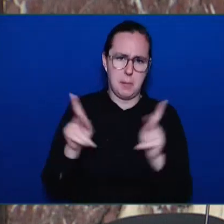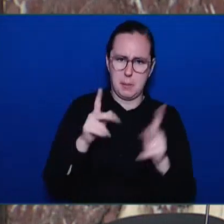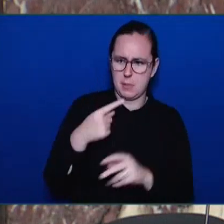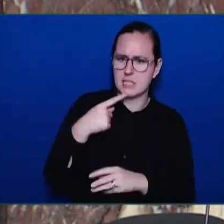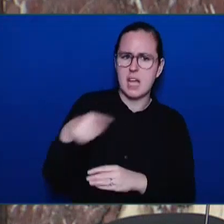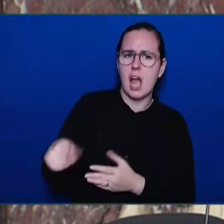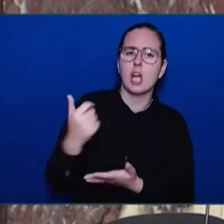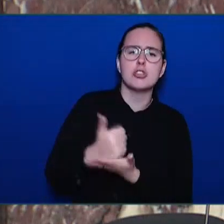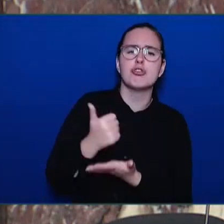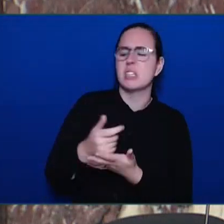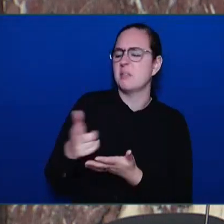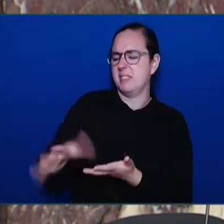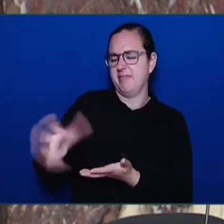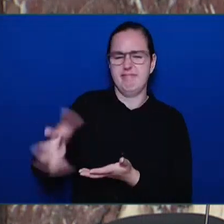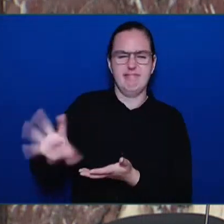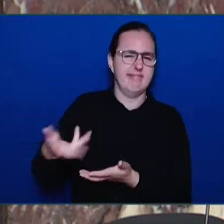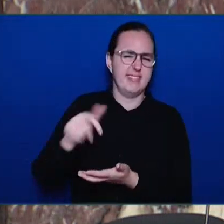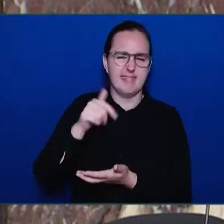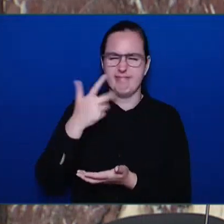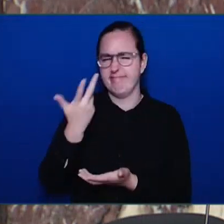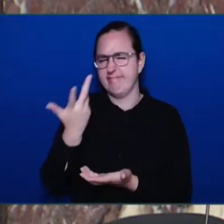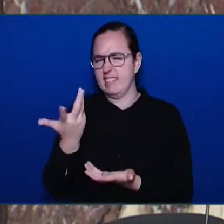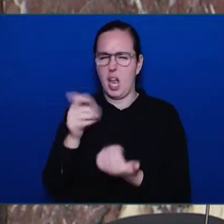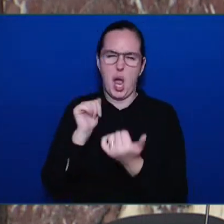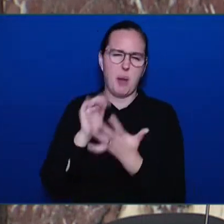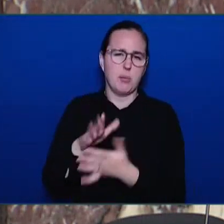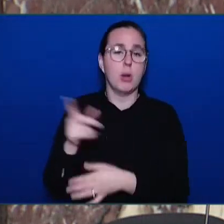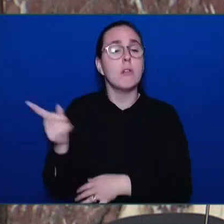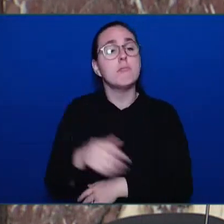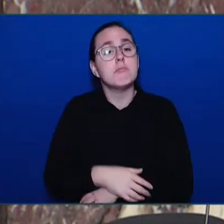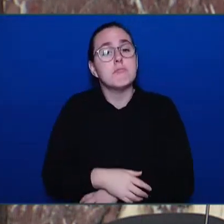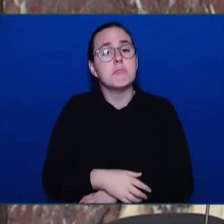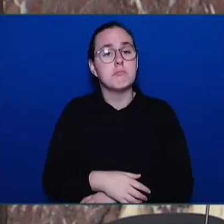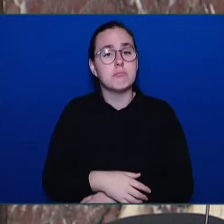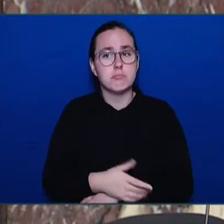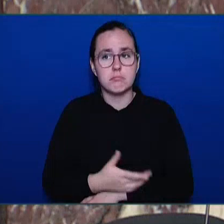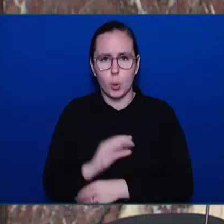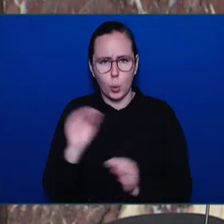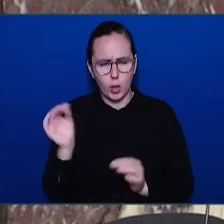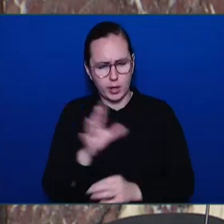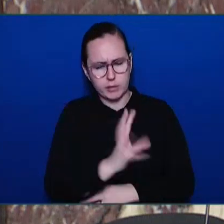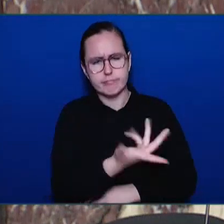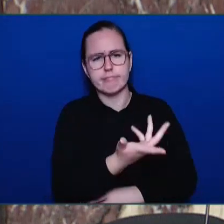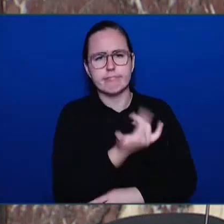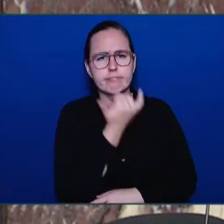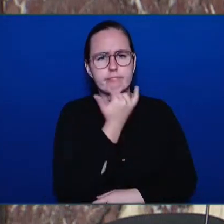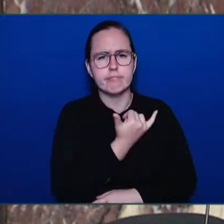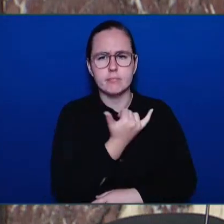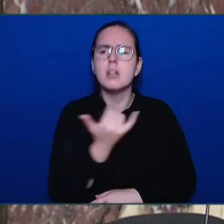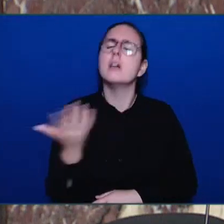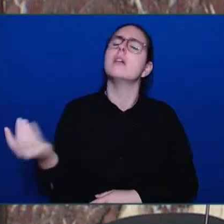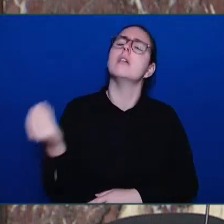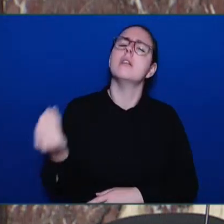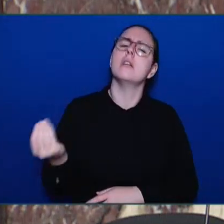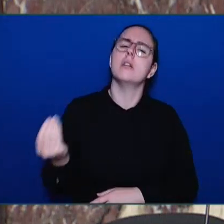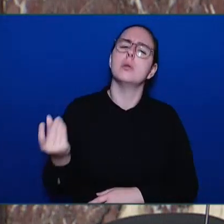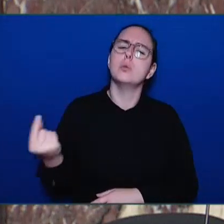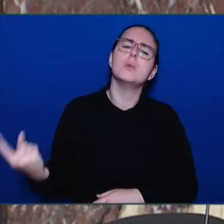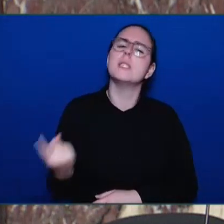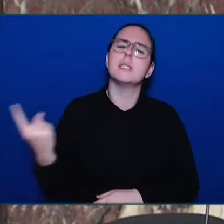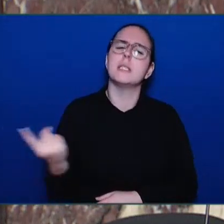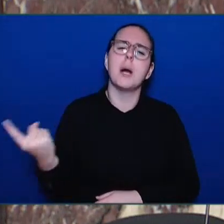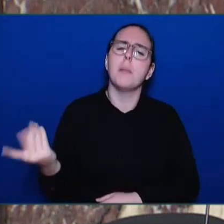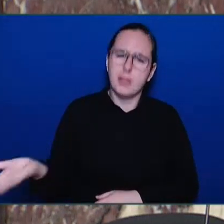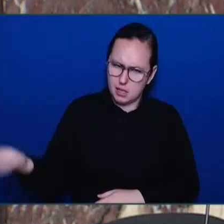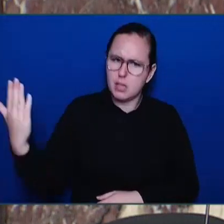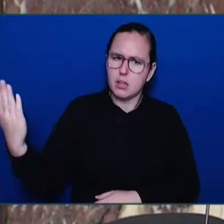the Premier has the opportunity to do the right thing. First of all, adopt the better-is-possible plan, and